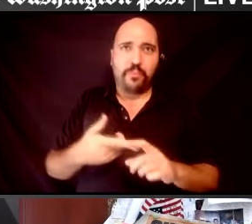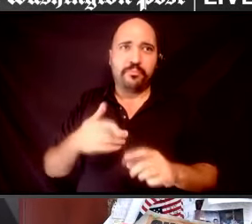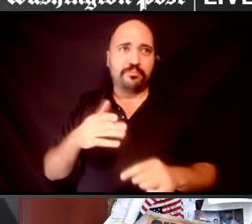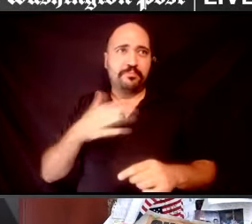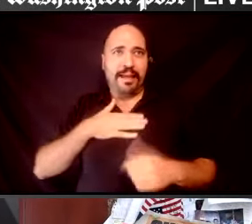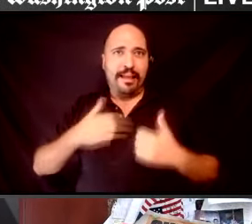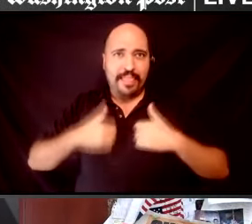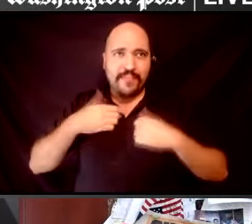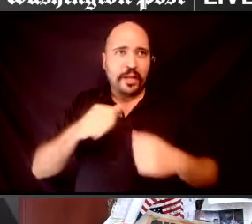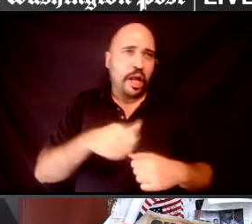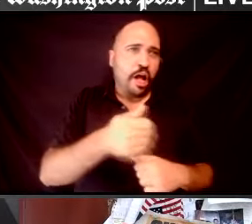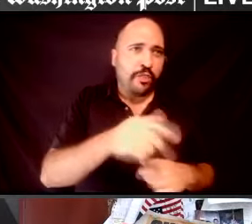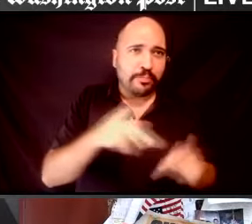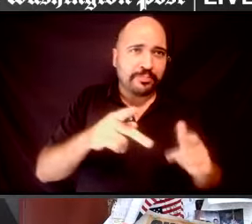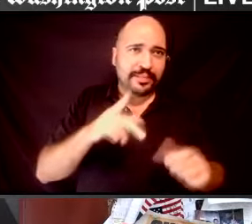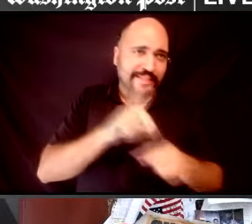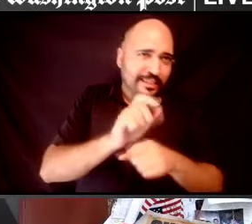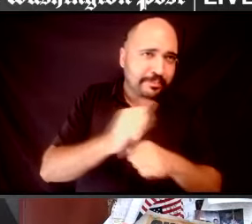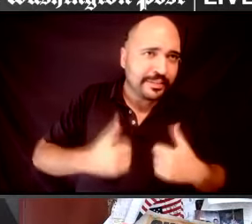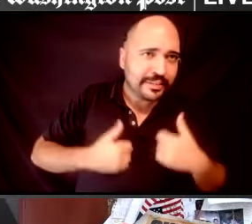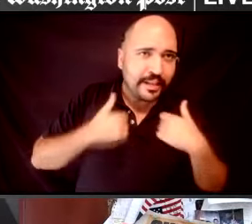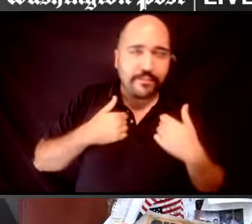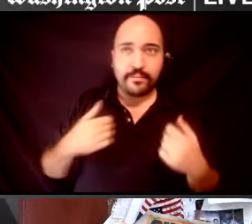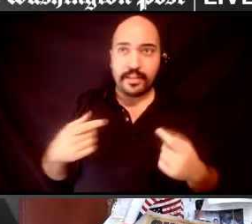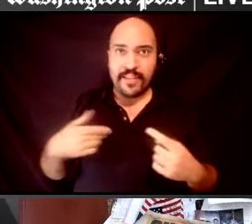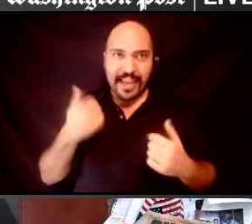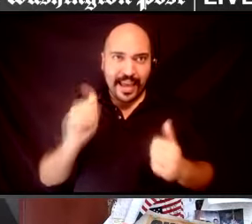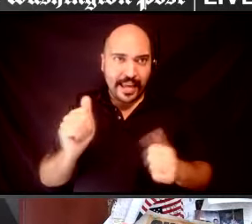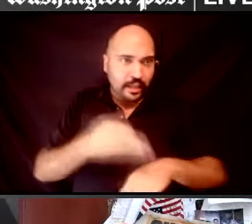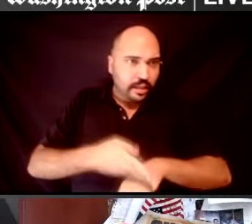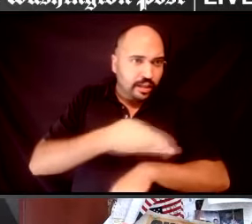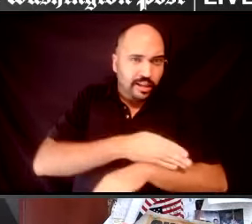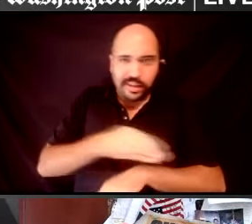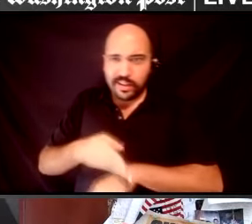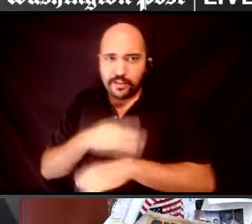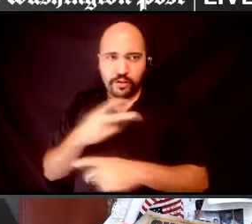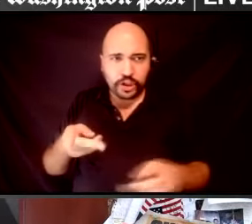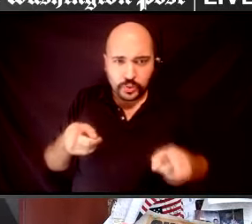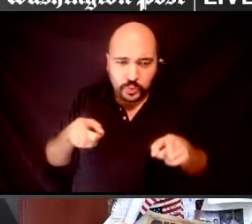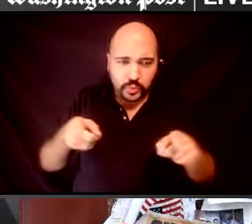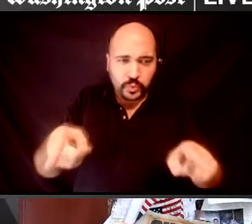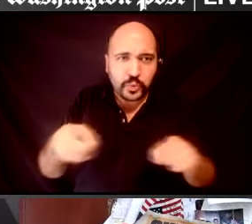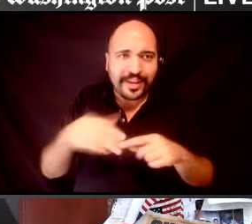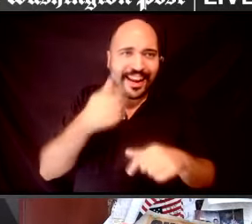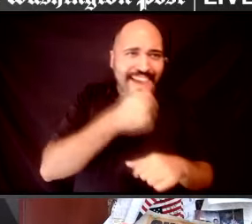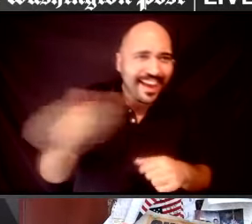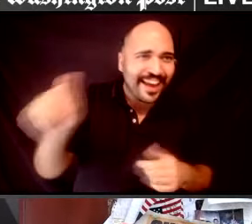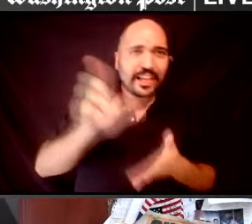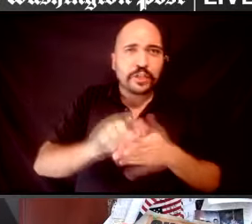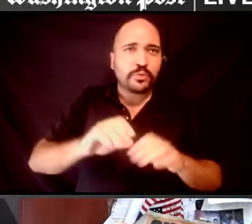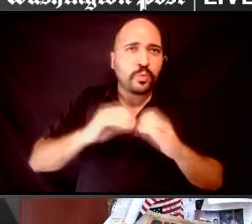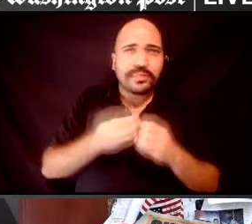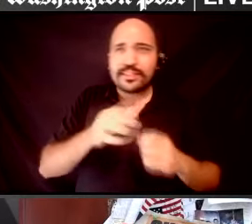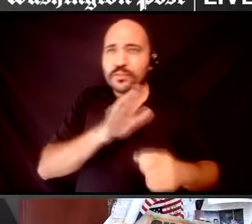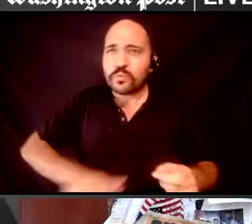in either of those two areas, um, in, in any, uh, news organizations across the country?